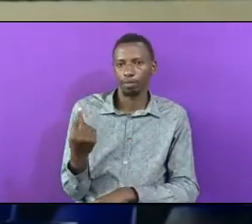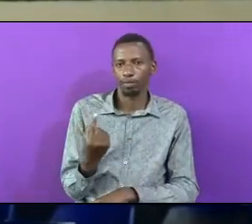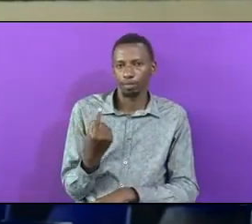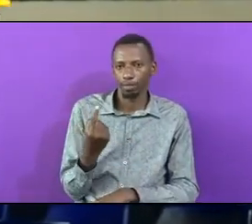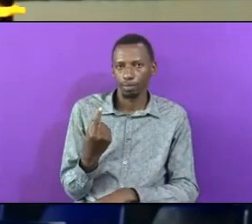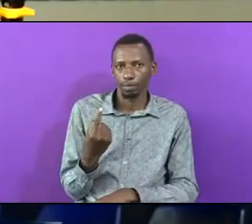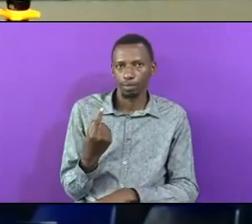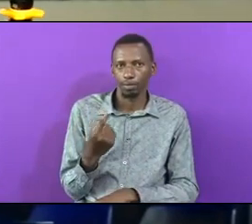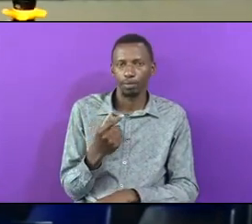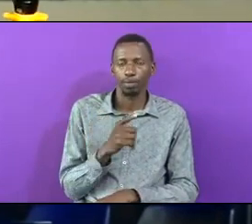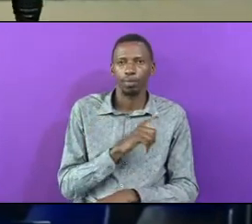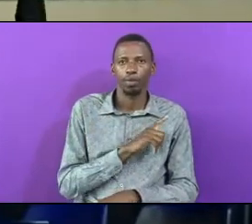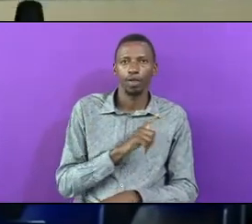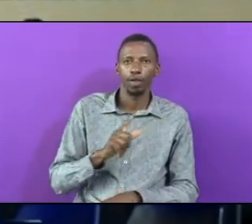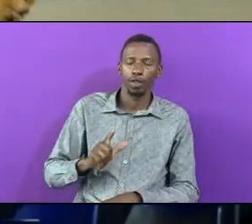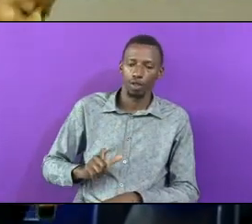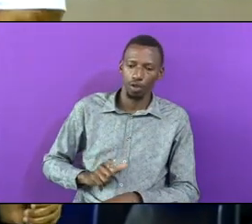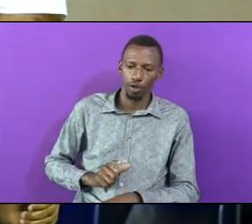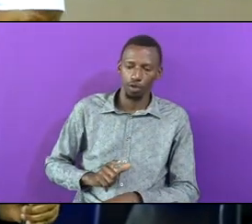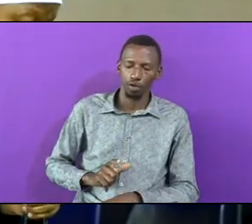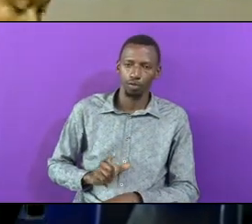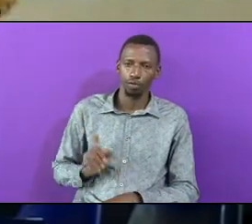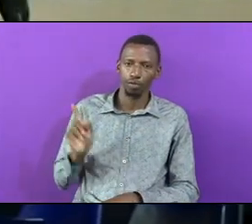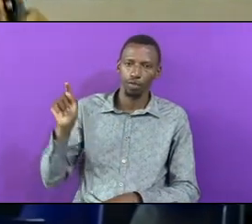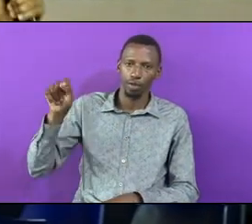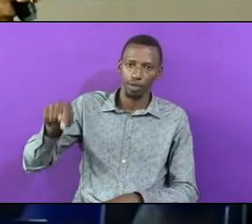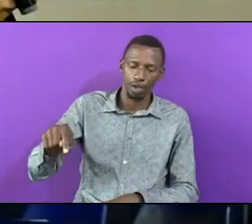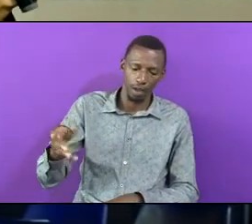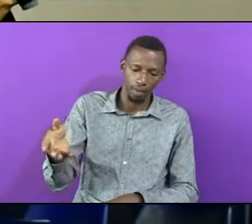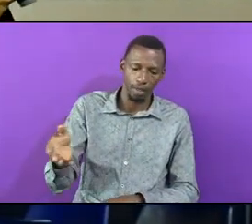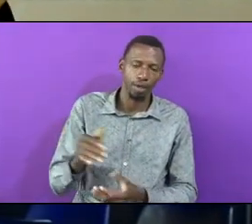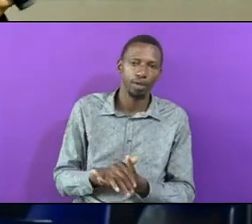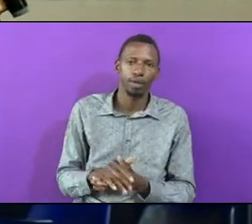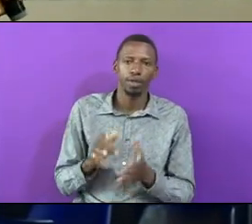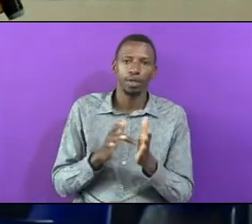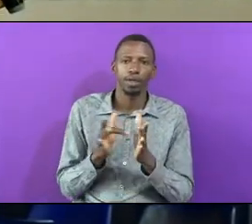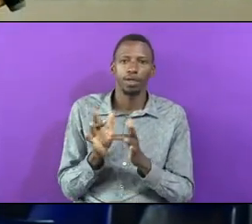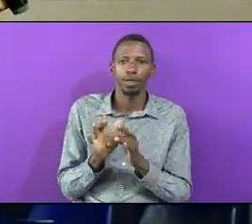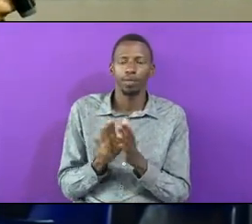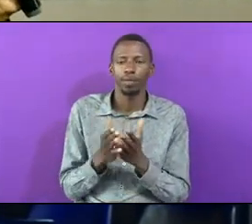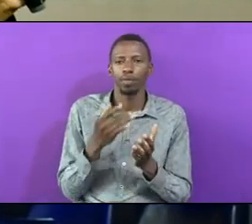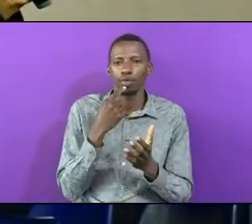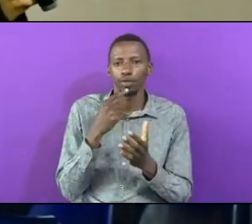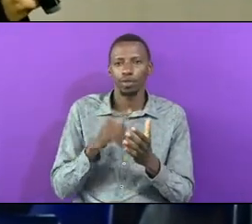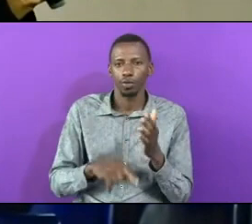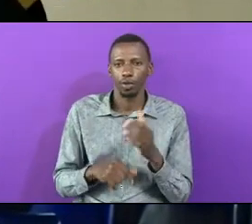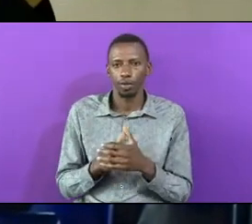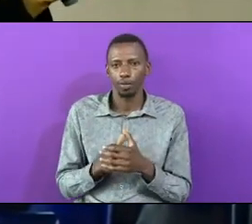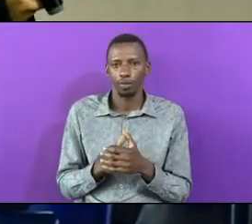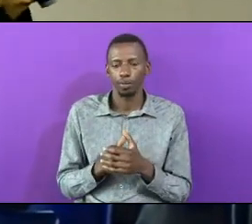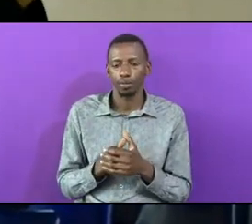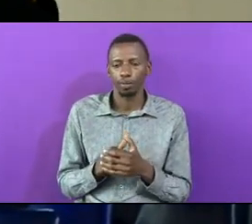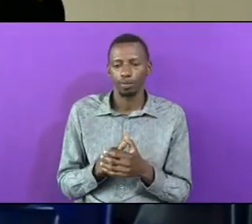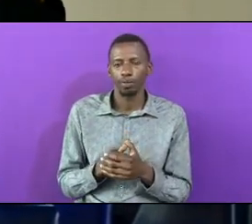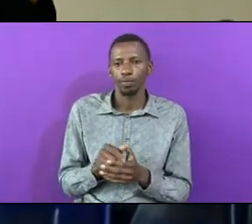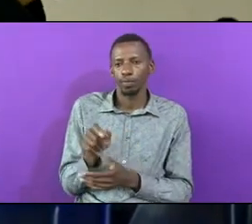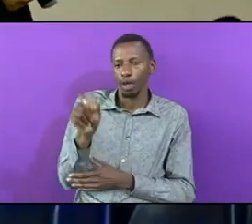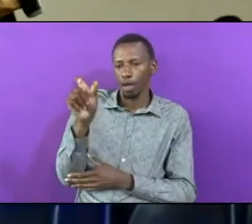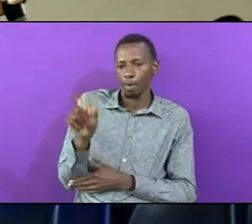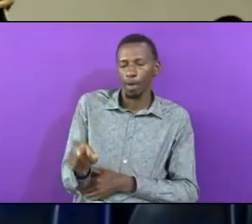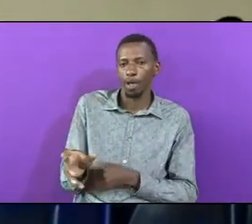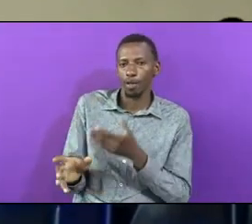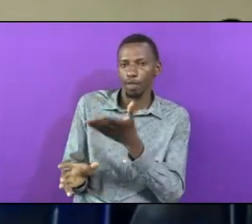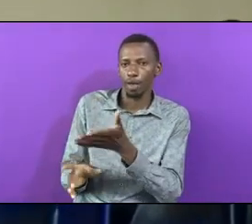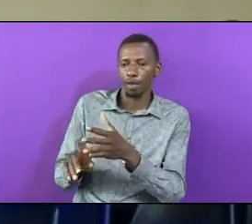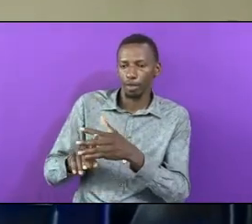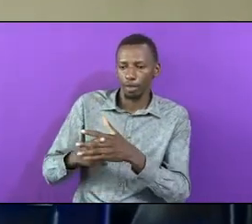The Lord Followed Him Where He Was Alone The Bible Says That Somebody Began To Wrestle With Him